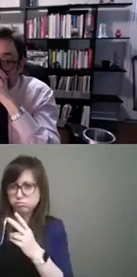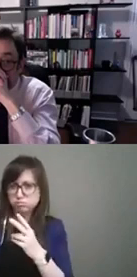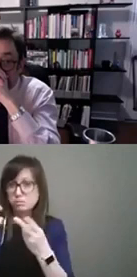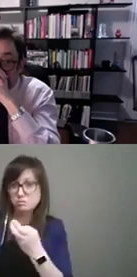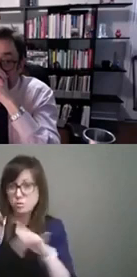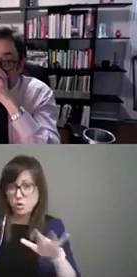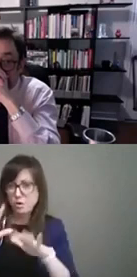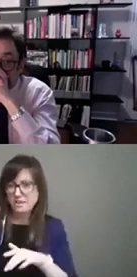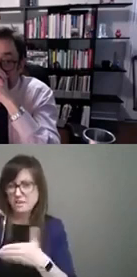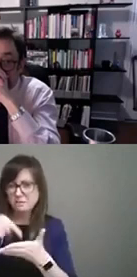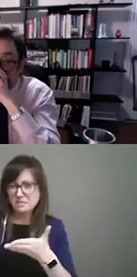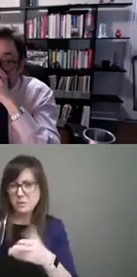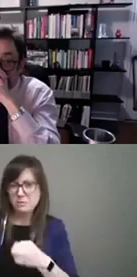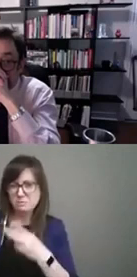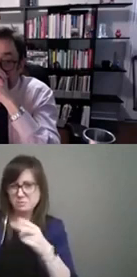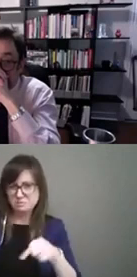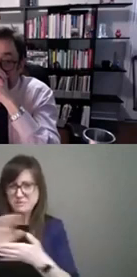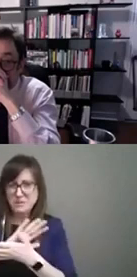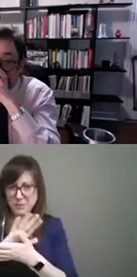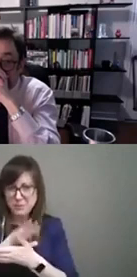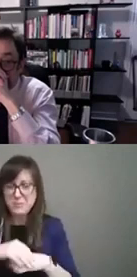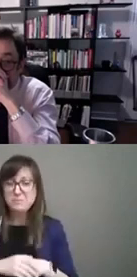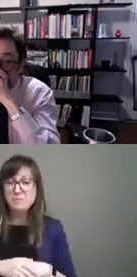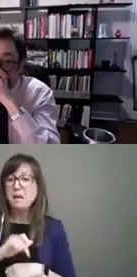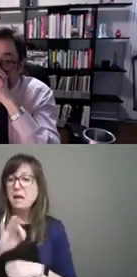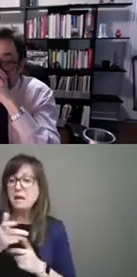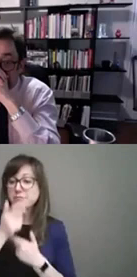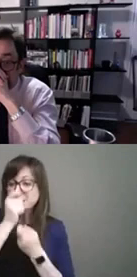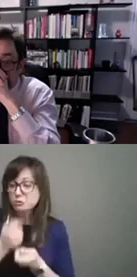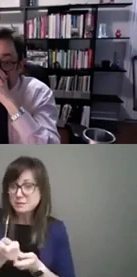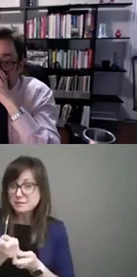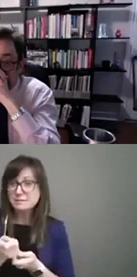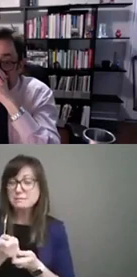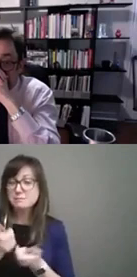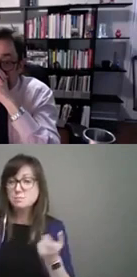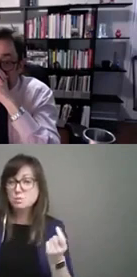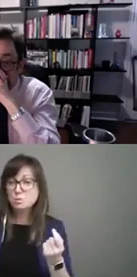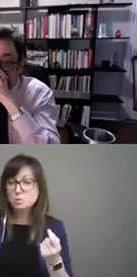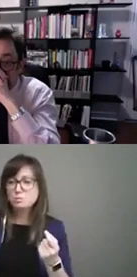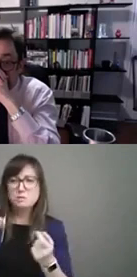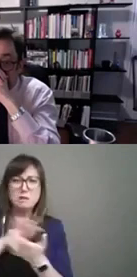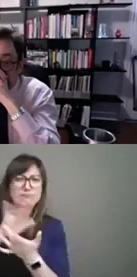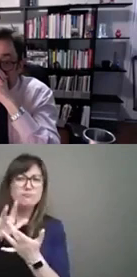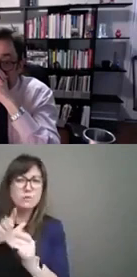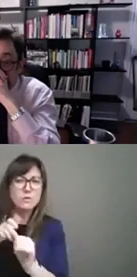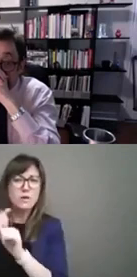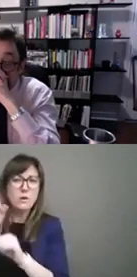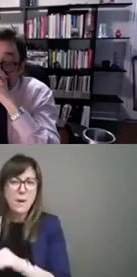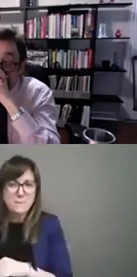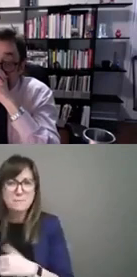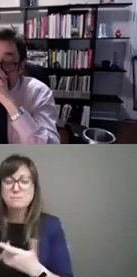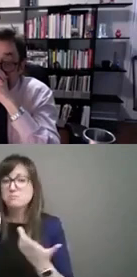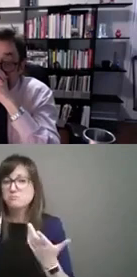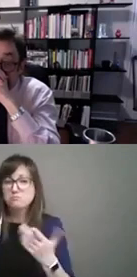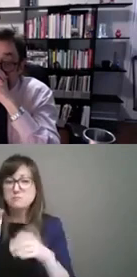guess and uh so if you're interested uh please uh you can follow up uh and uh we can we can send you the